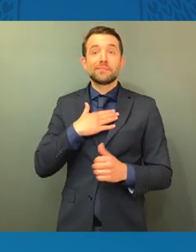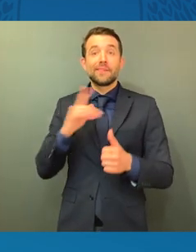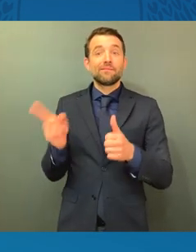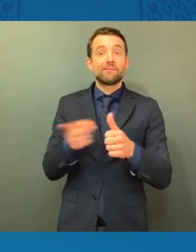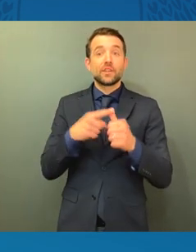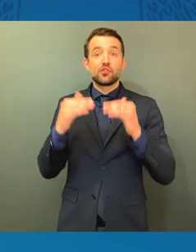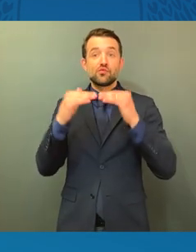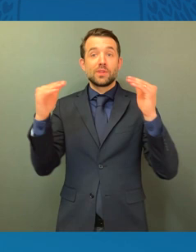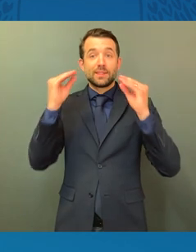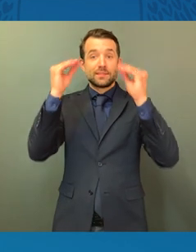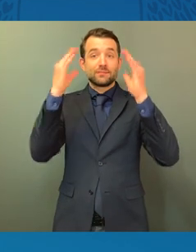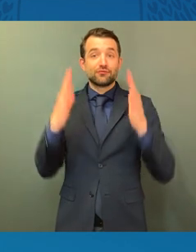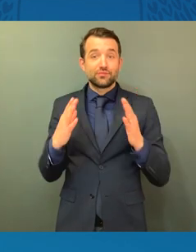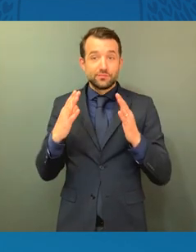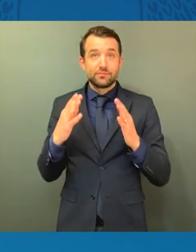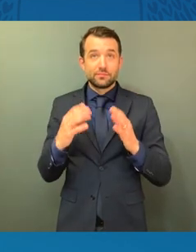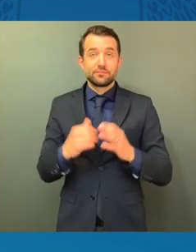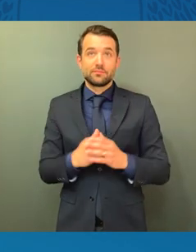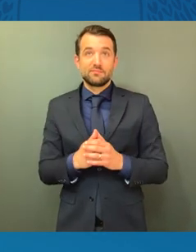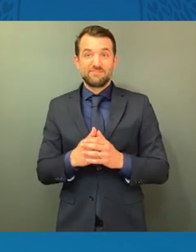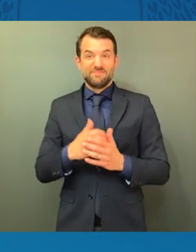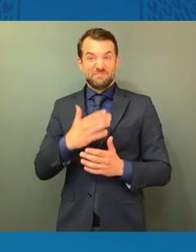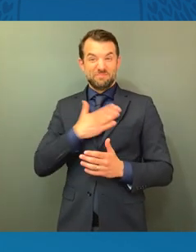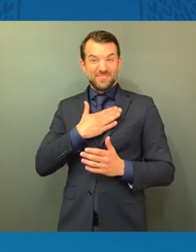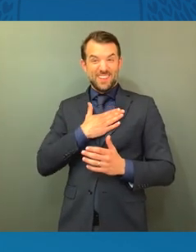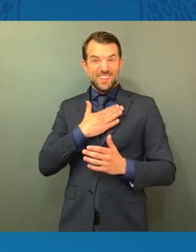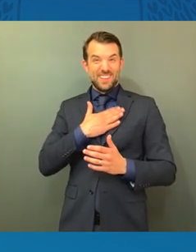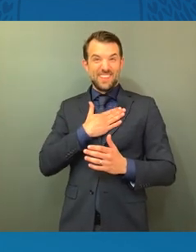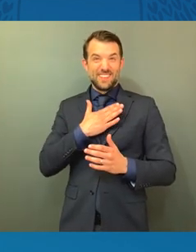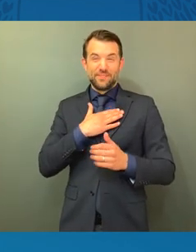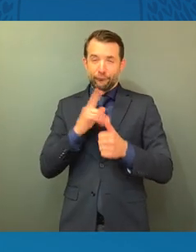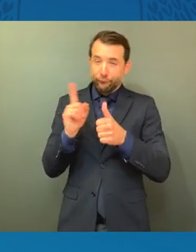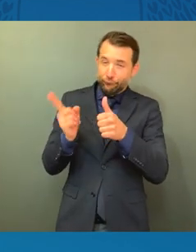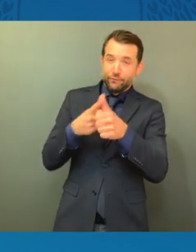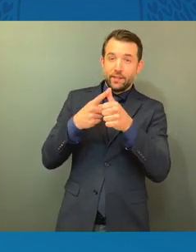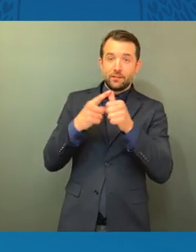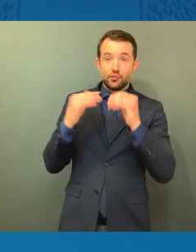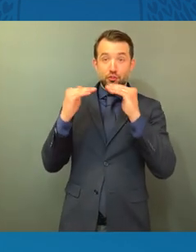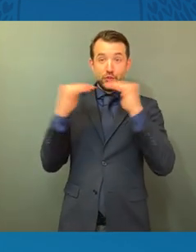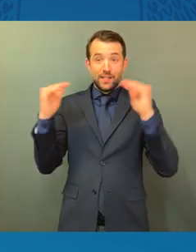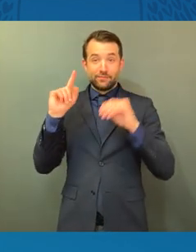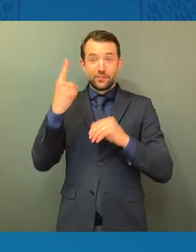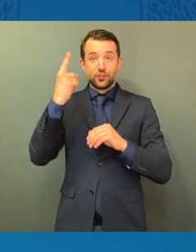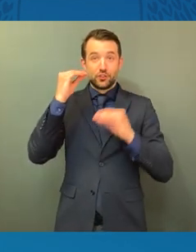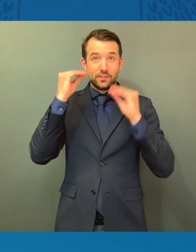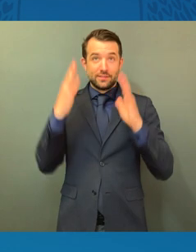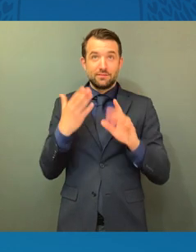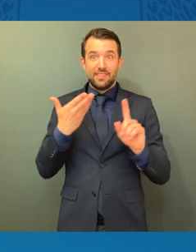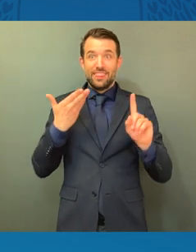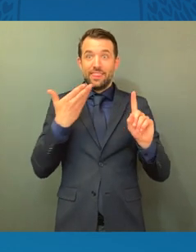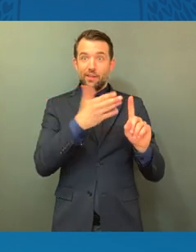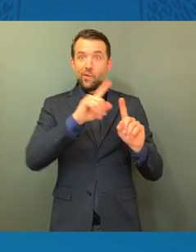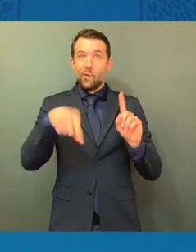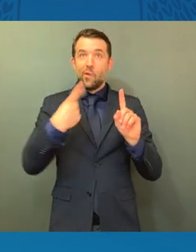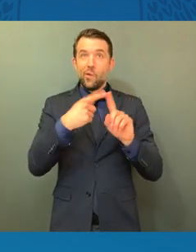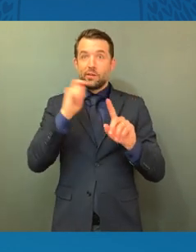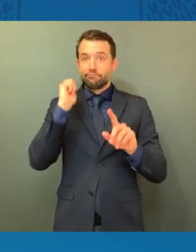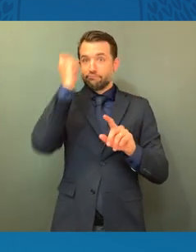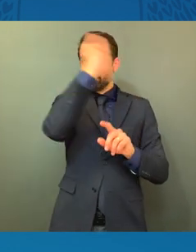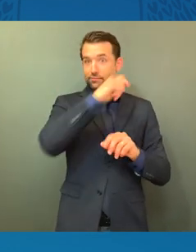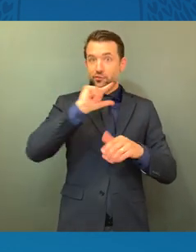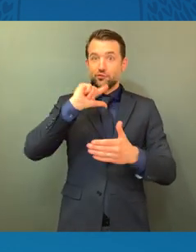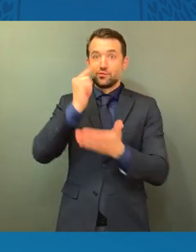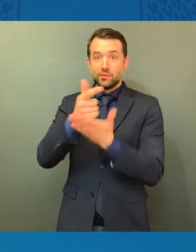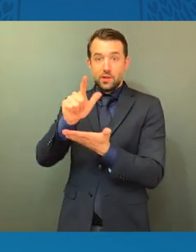my first grade teacher attended my law school graduation. Mrs. Frances Wilson, God rest